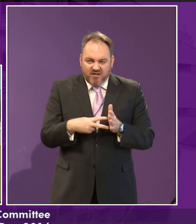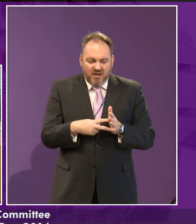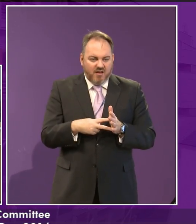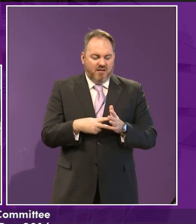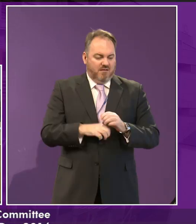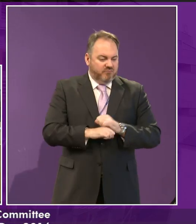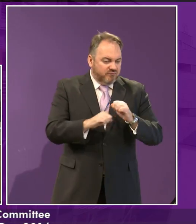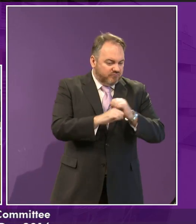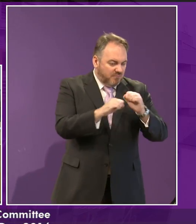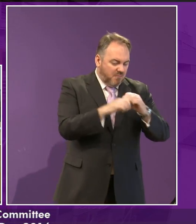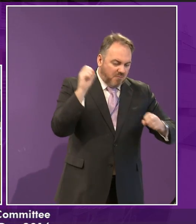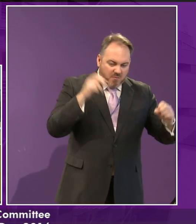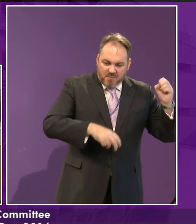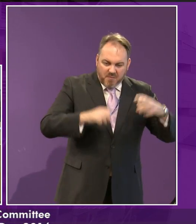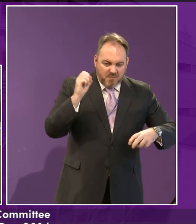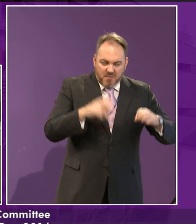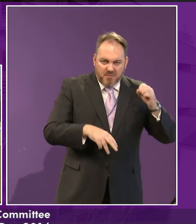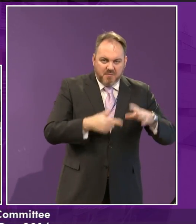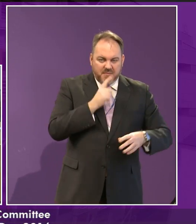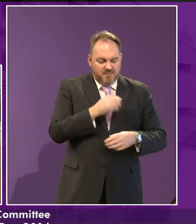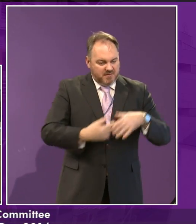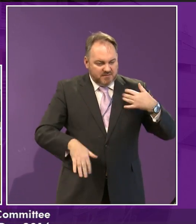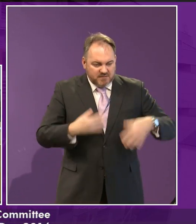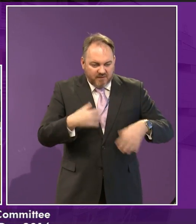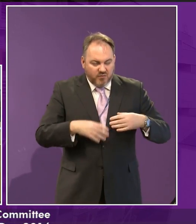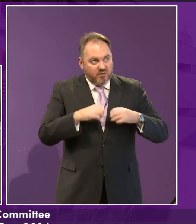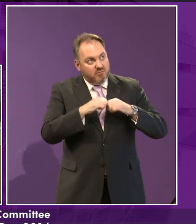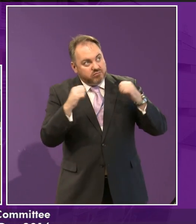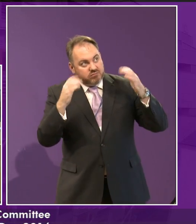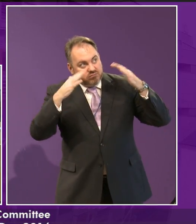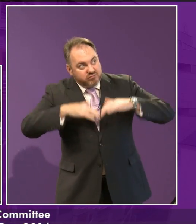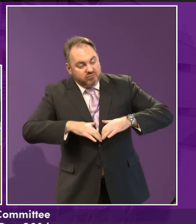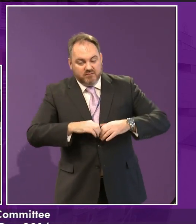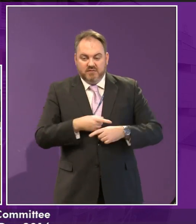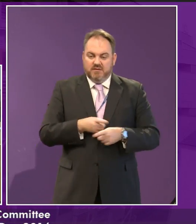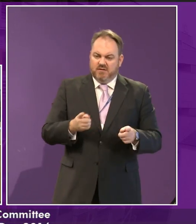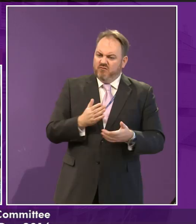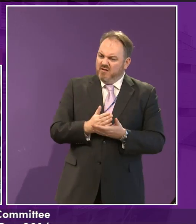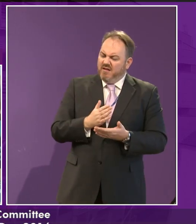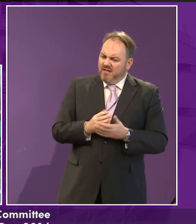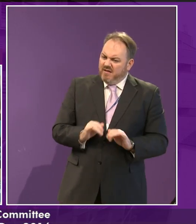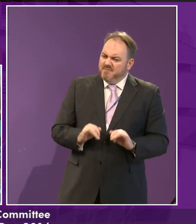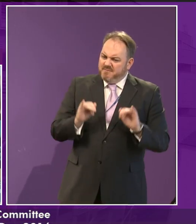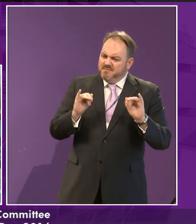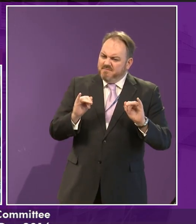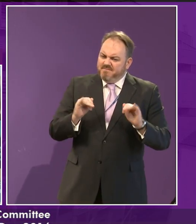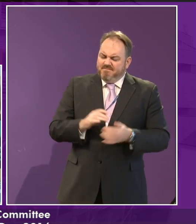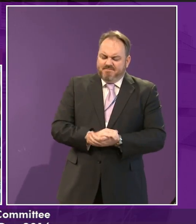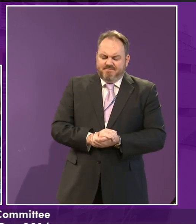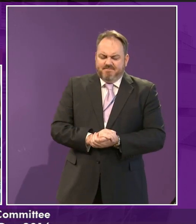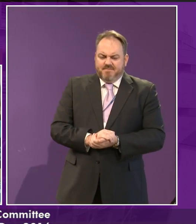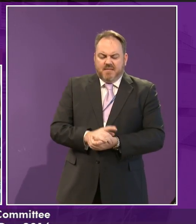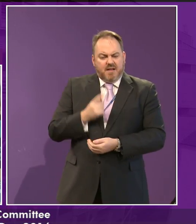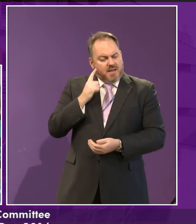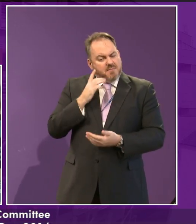their houses are getting blown up while they're inside them. So I think that's really important. And the fuel, because